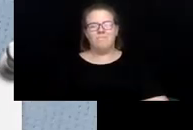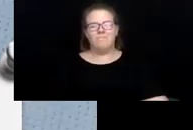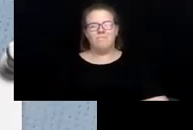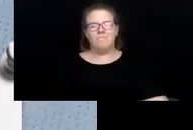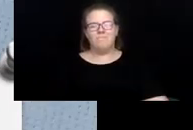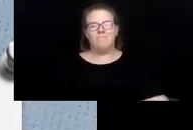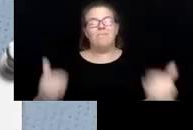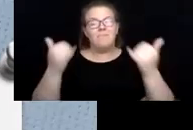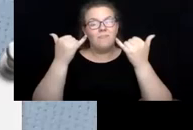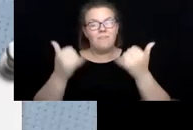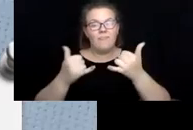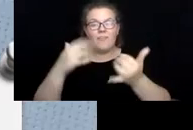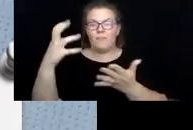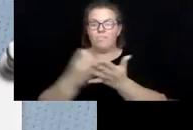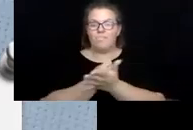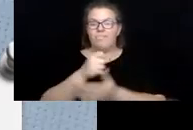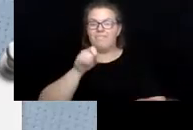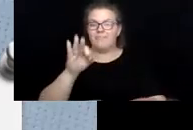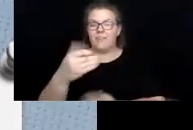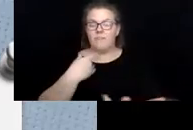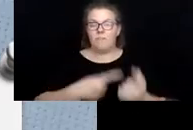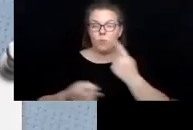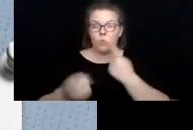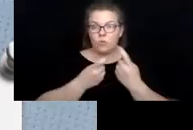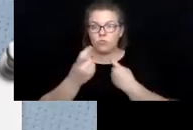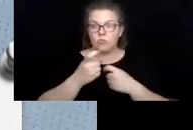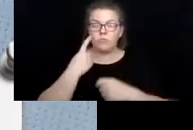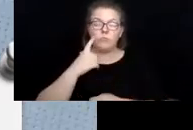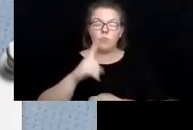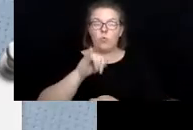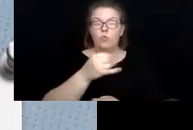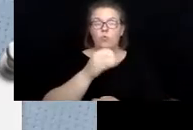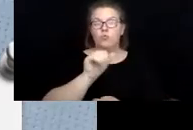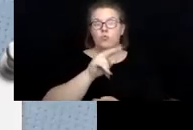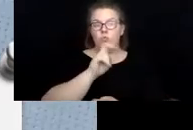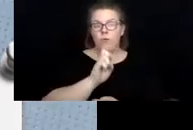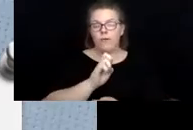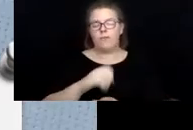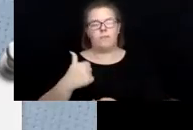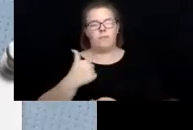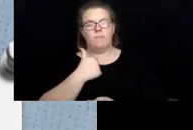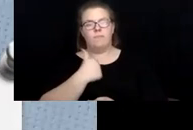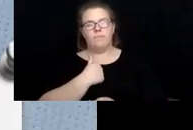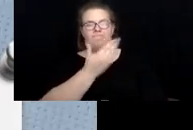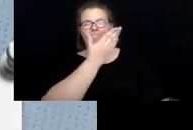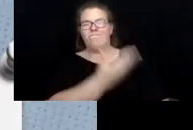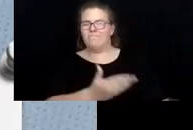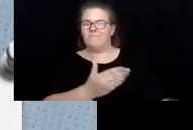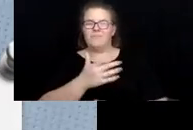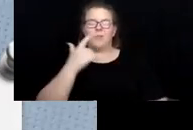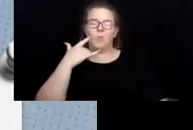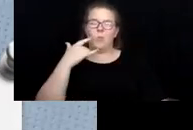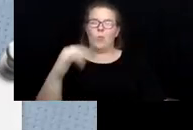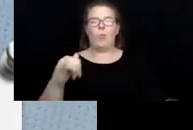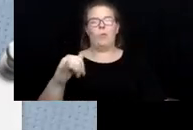Now is the time for if you have any questions for Joanne or myself, here's your golden opportunity